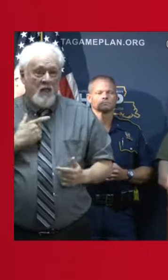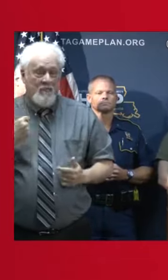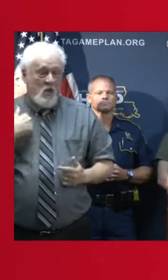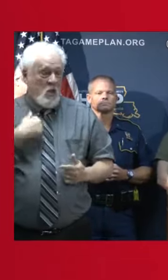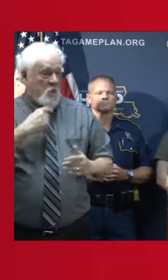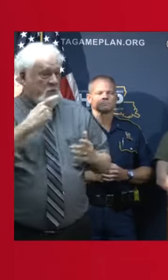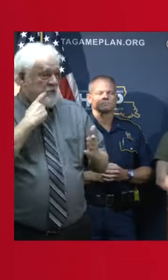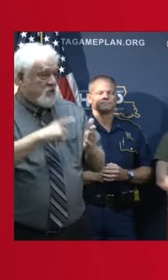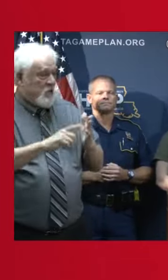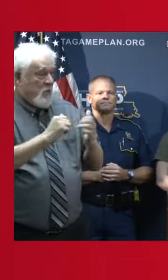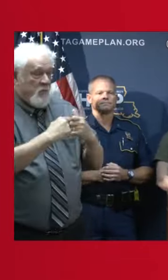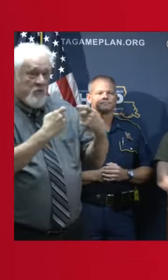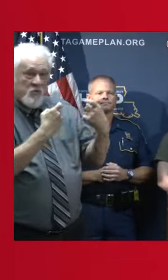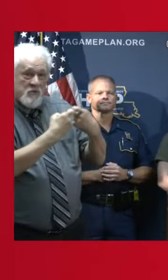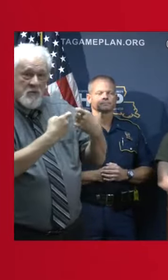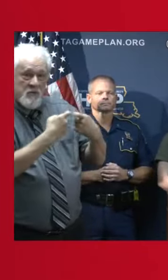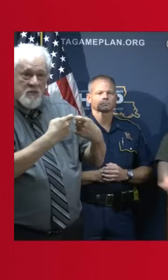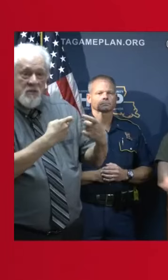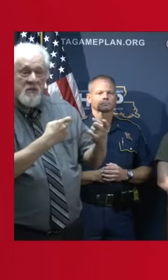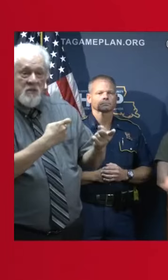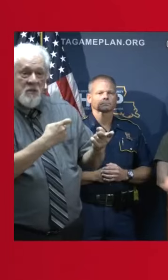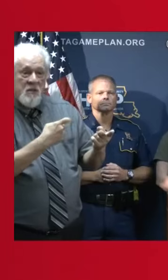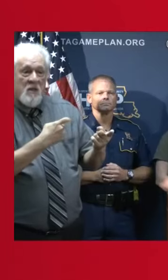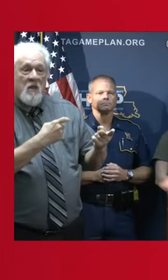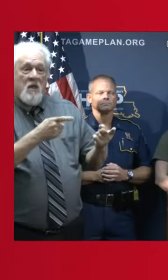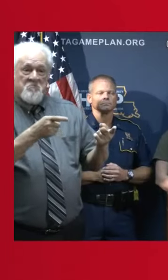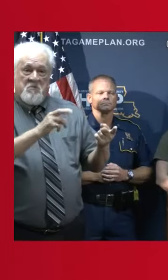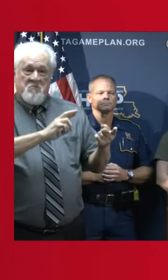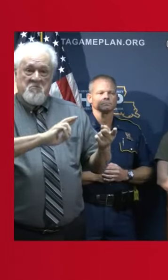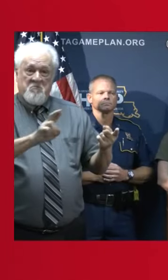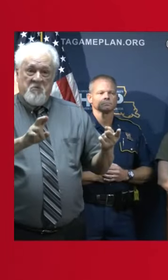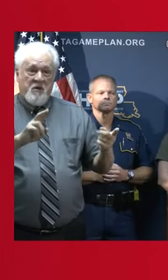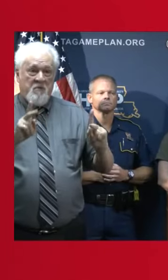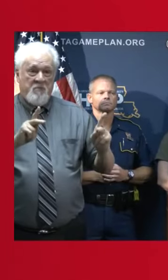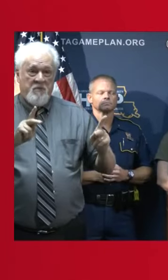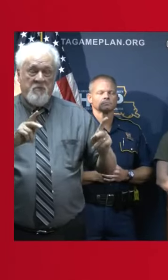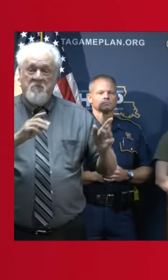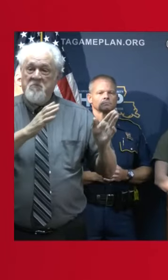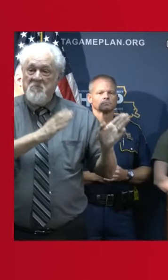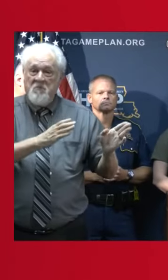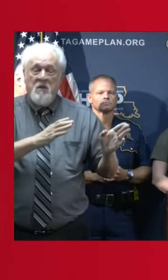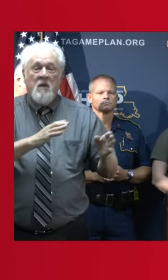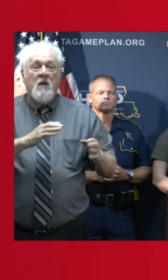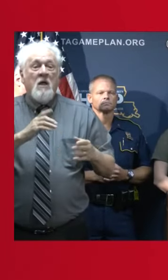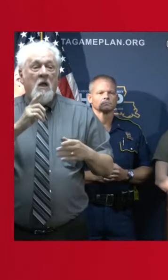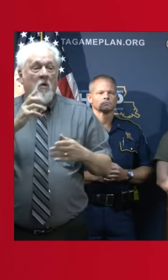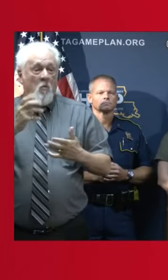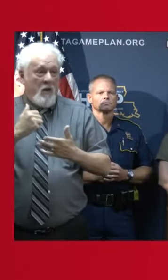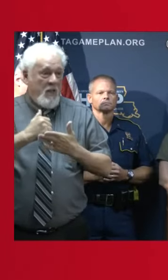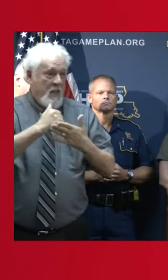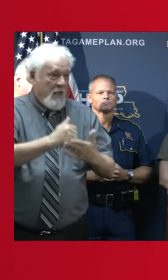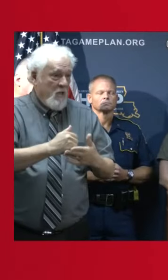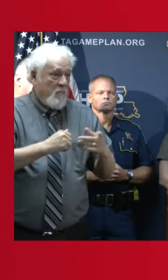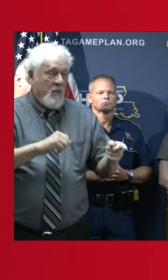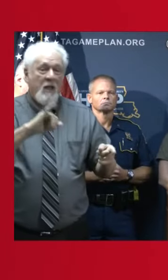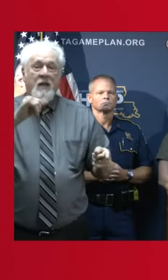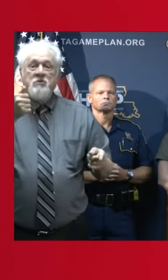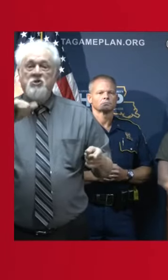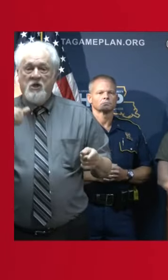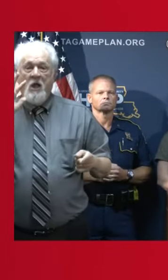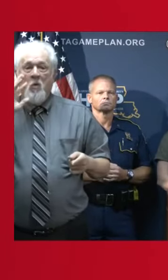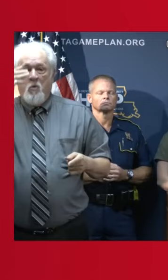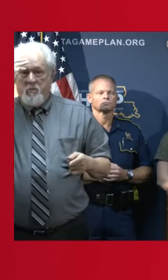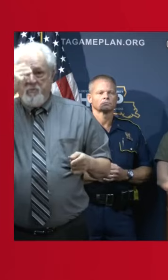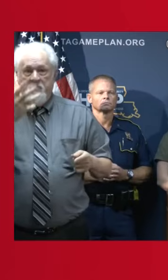partners. We feel like the pre-position assets necessary to help them. Jay is going to give us some great